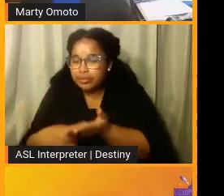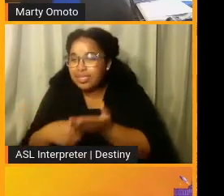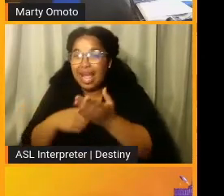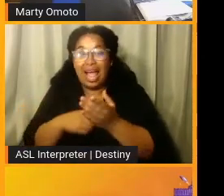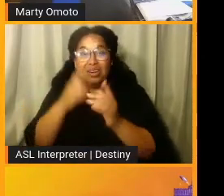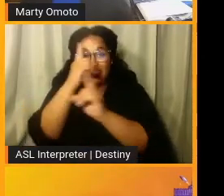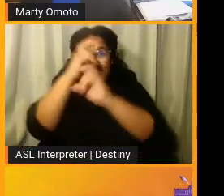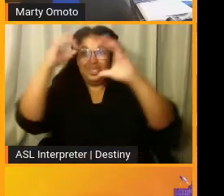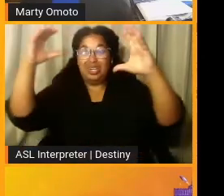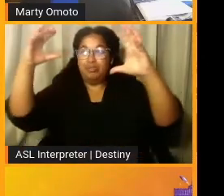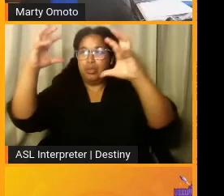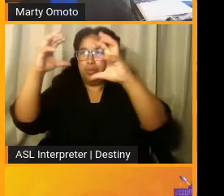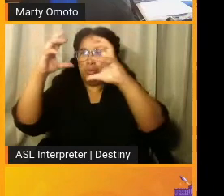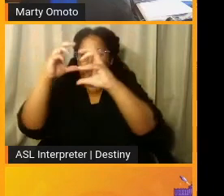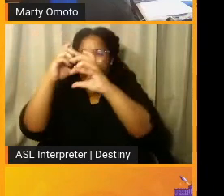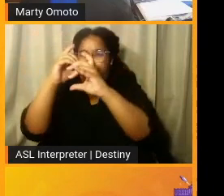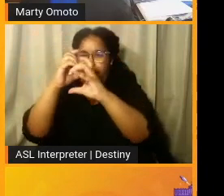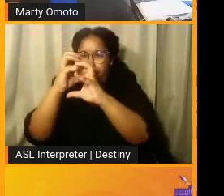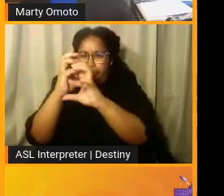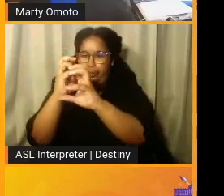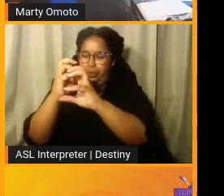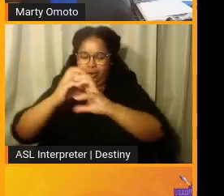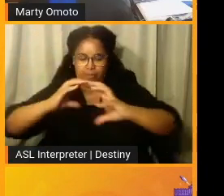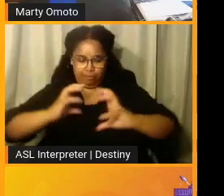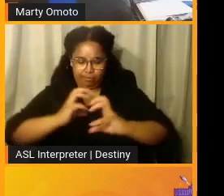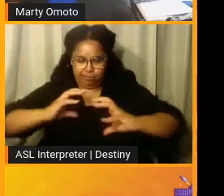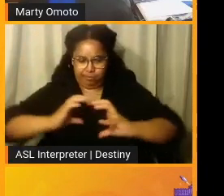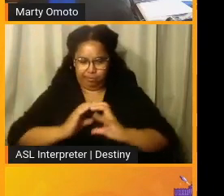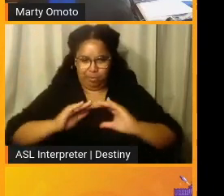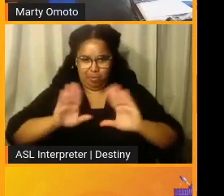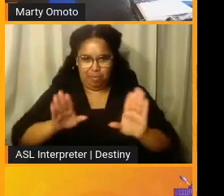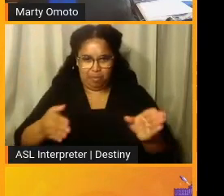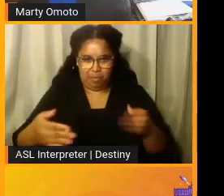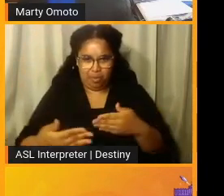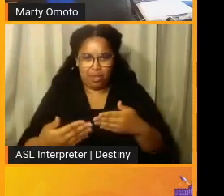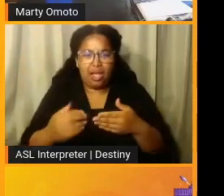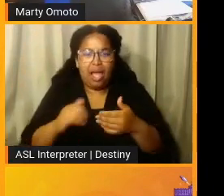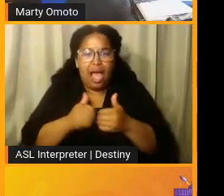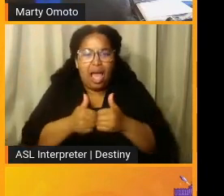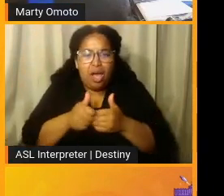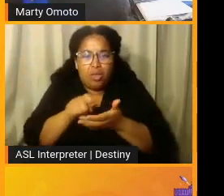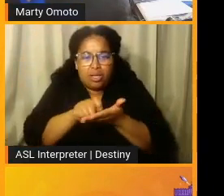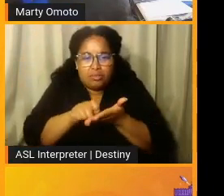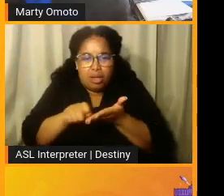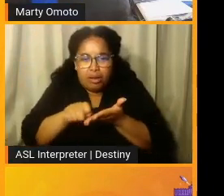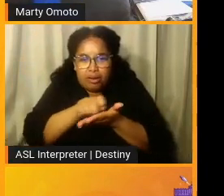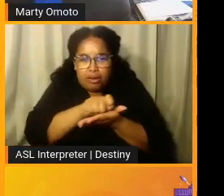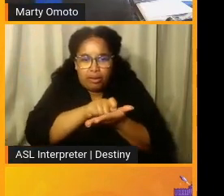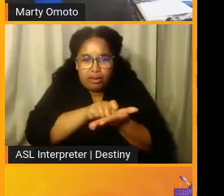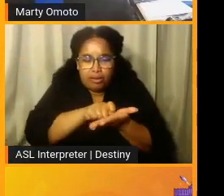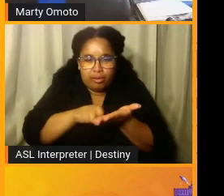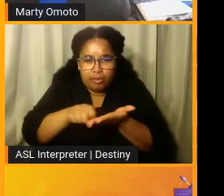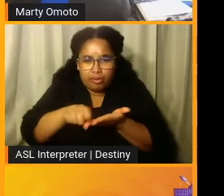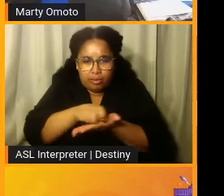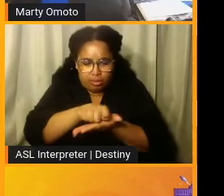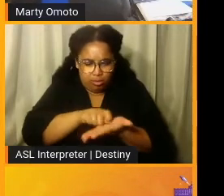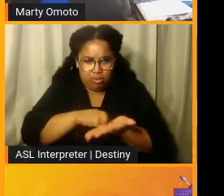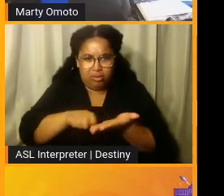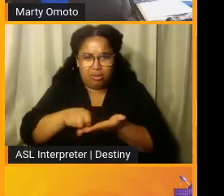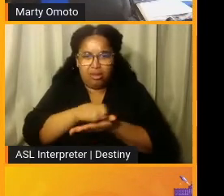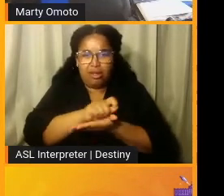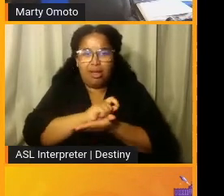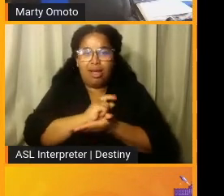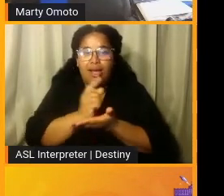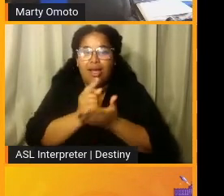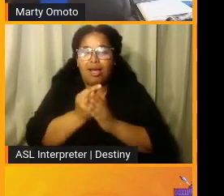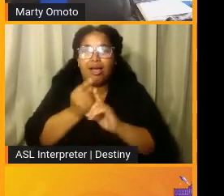into little boxes through sterile pens that never aspire beyond the